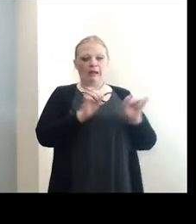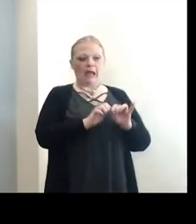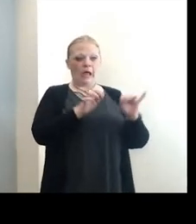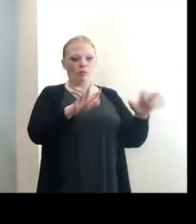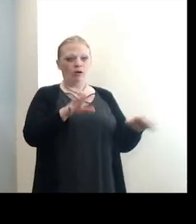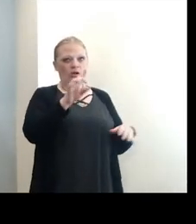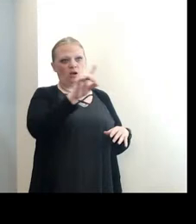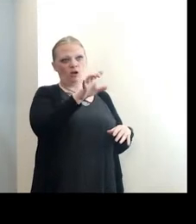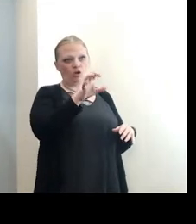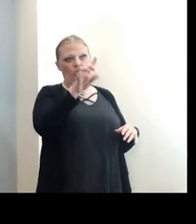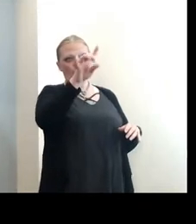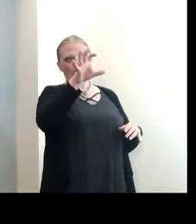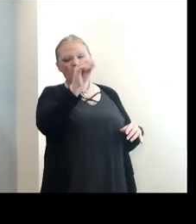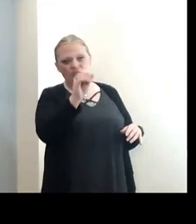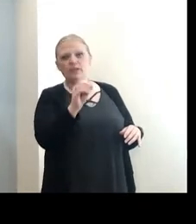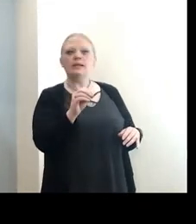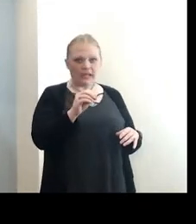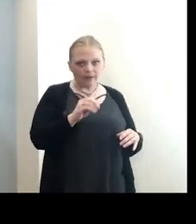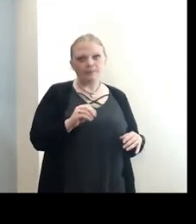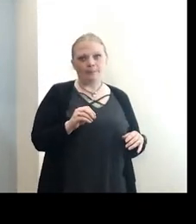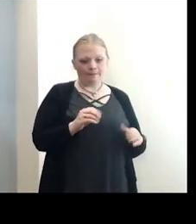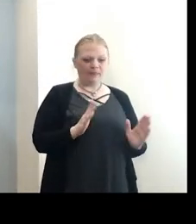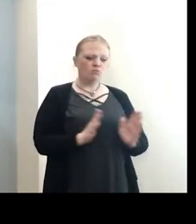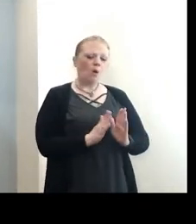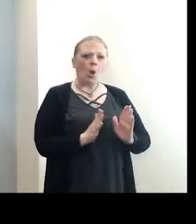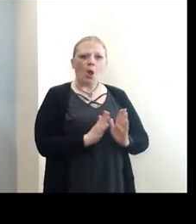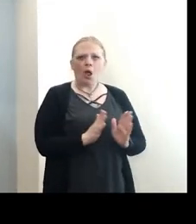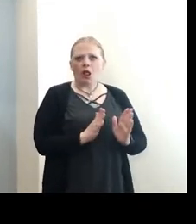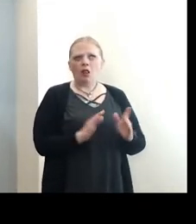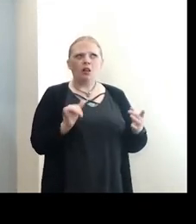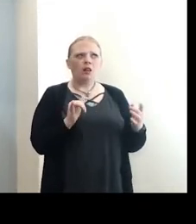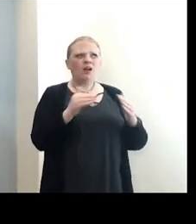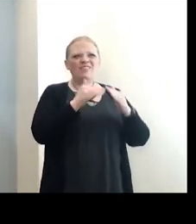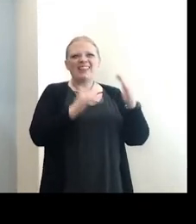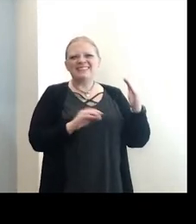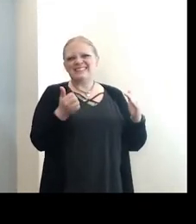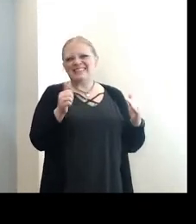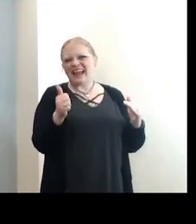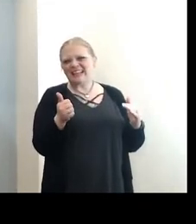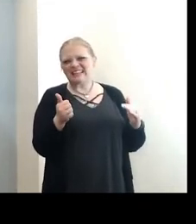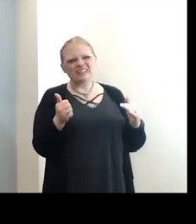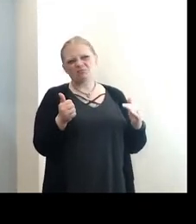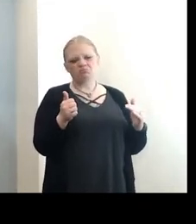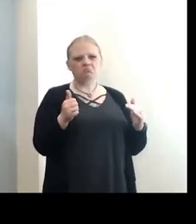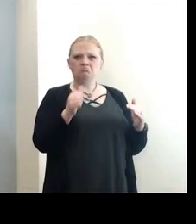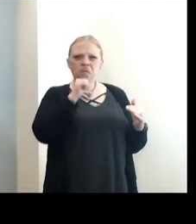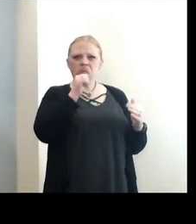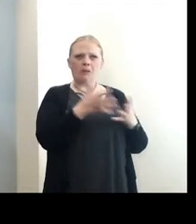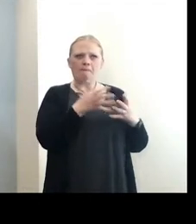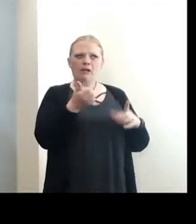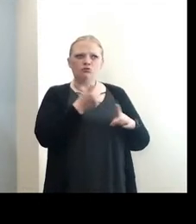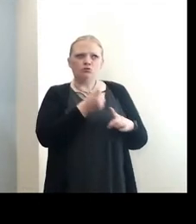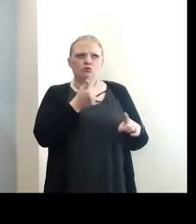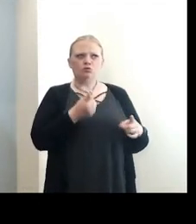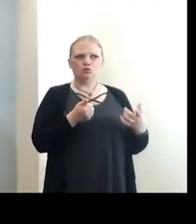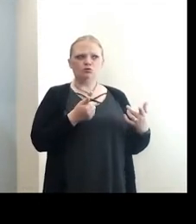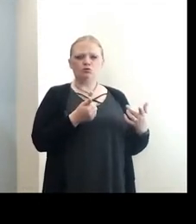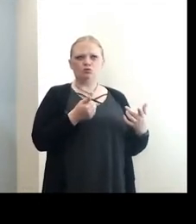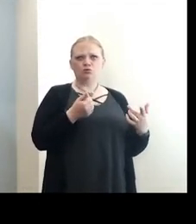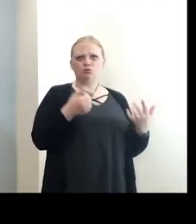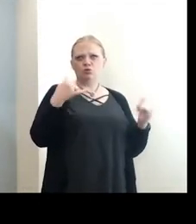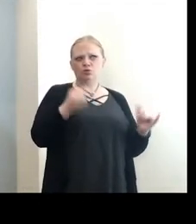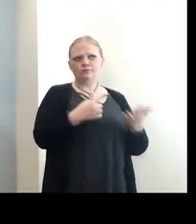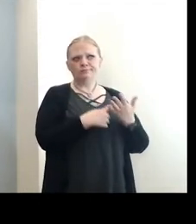100 to 150 could. A small outbreak of less than 10 probably wouldn't have much of an impact when you're still talking about